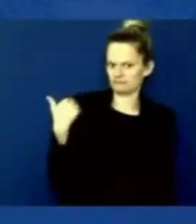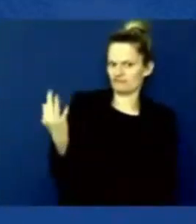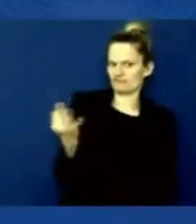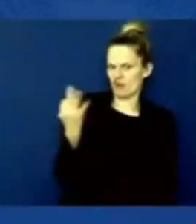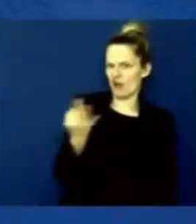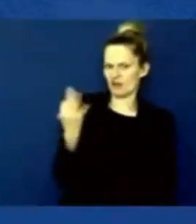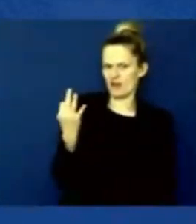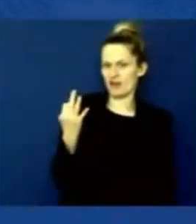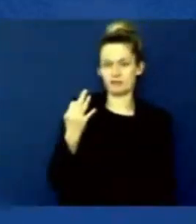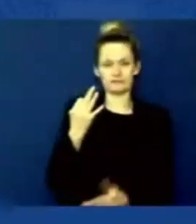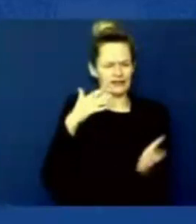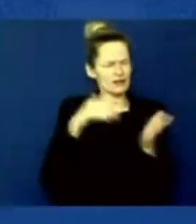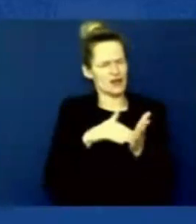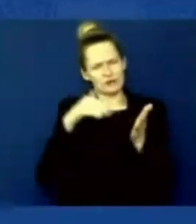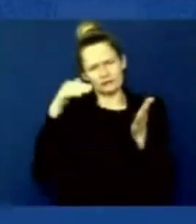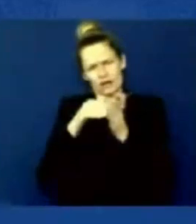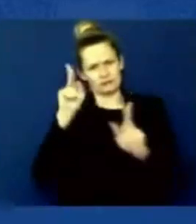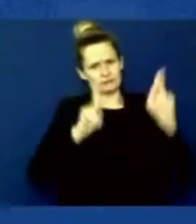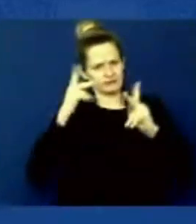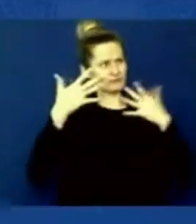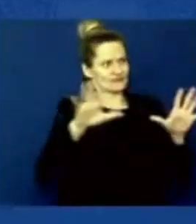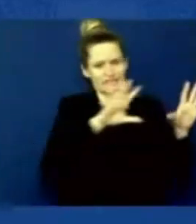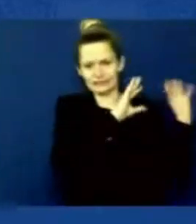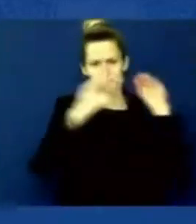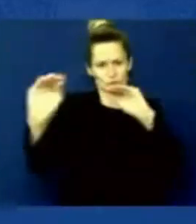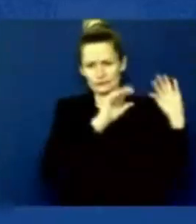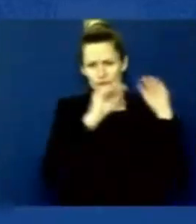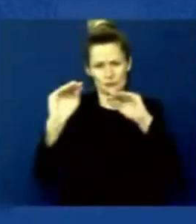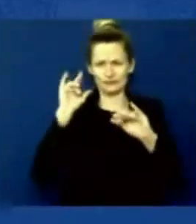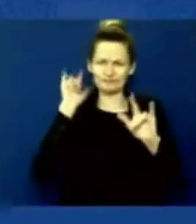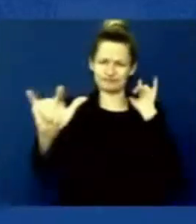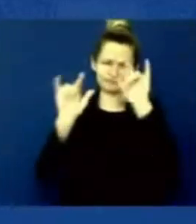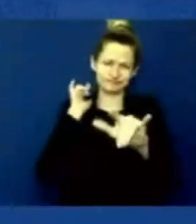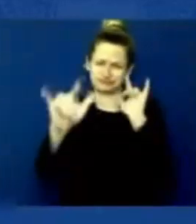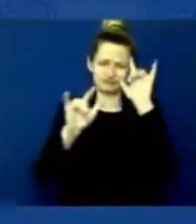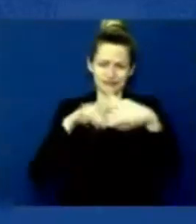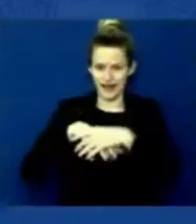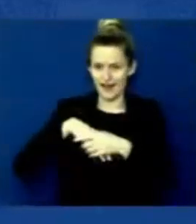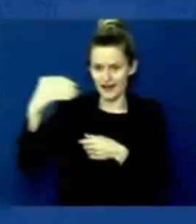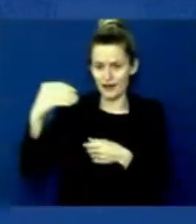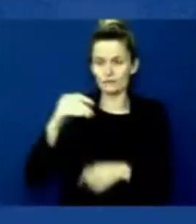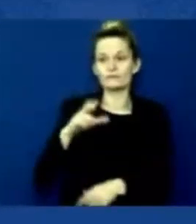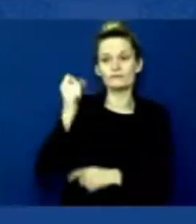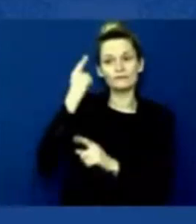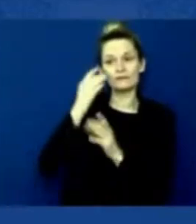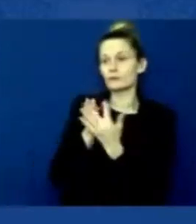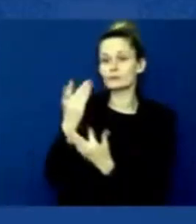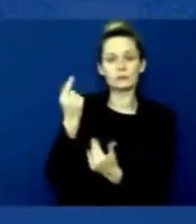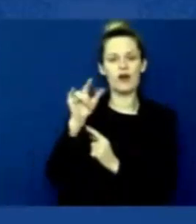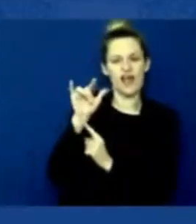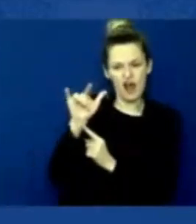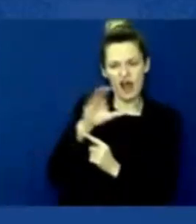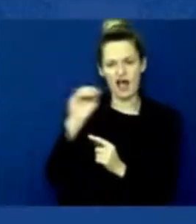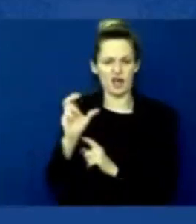military aircraft and civilian charter flights. A little over 30 hours, in a little over 30 hours this weekend, we've evacuated an